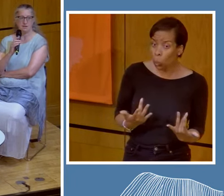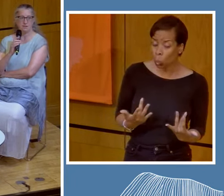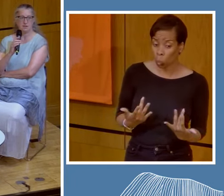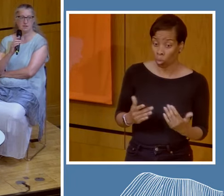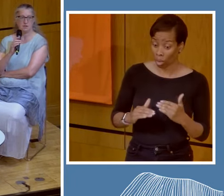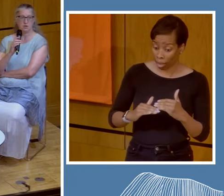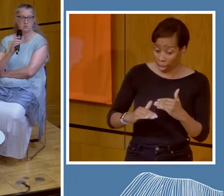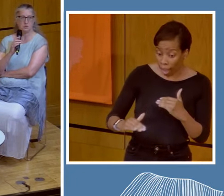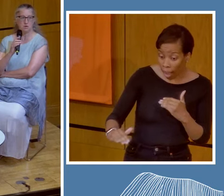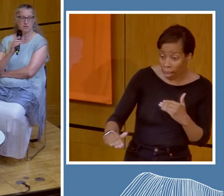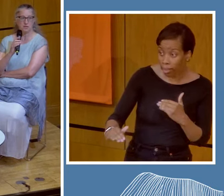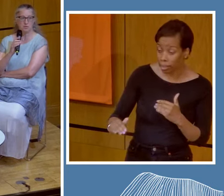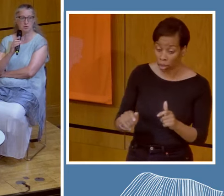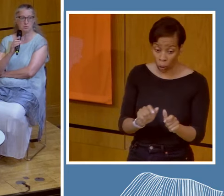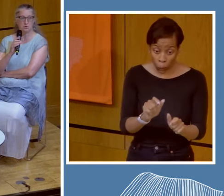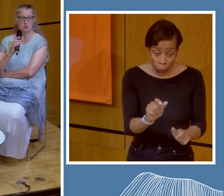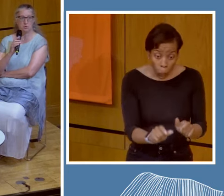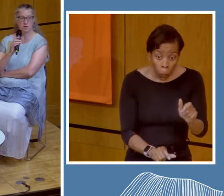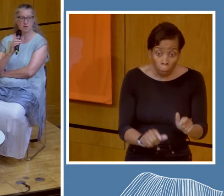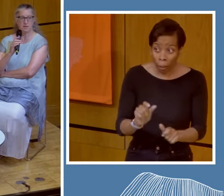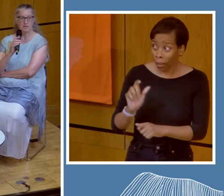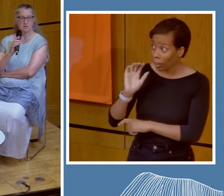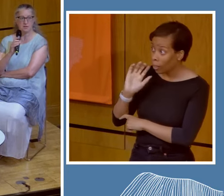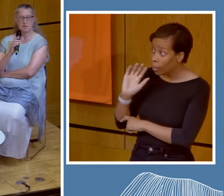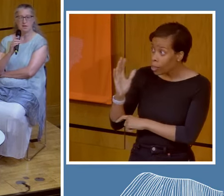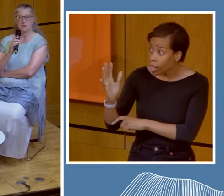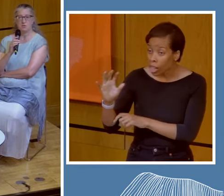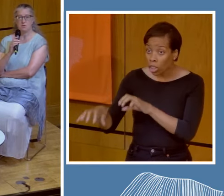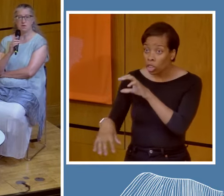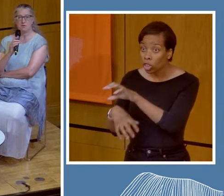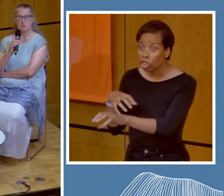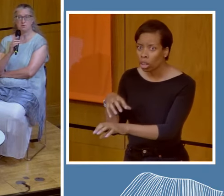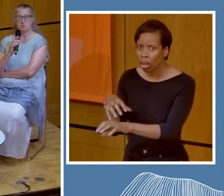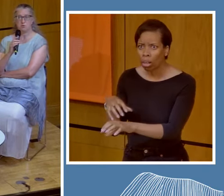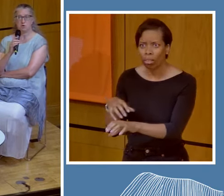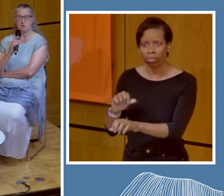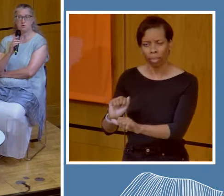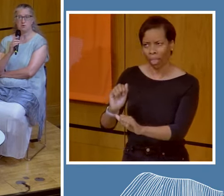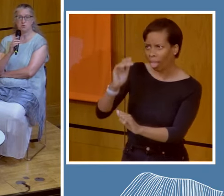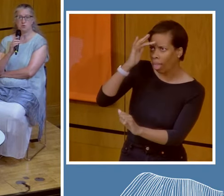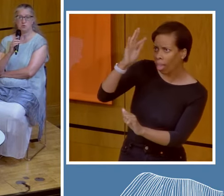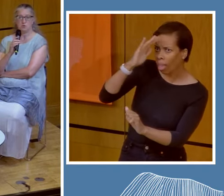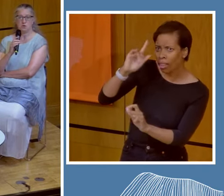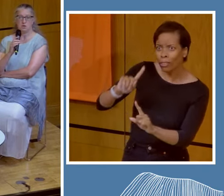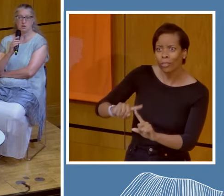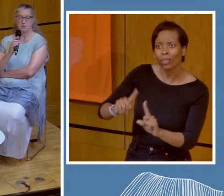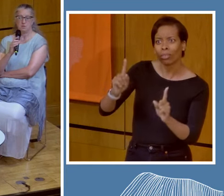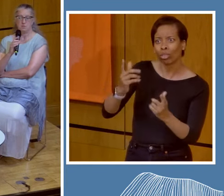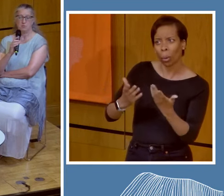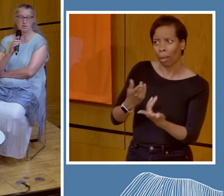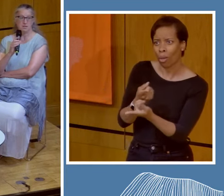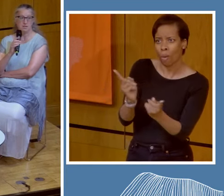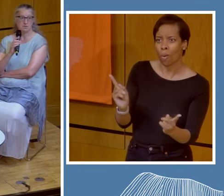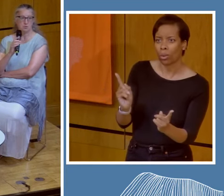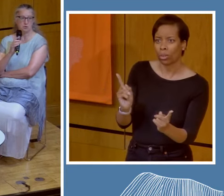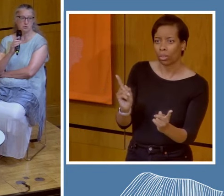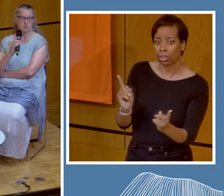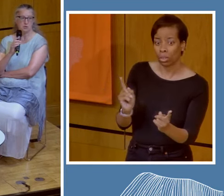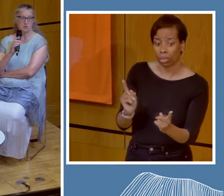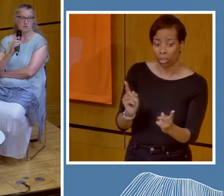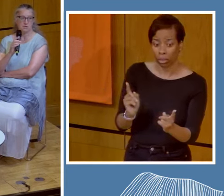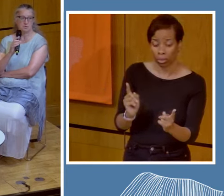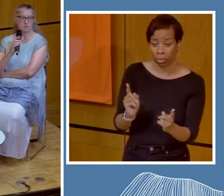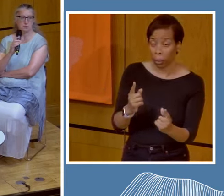the land and the humans' relationship with that. And they also have a different approach to minds and